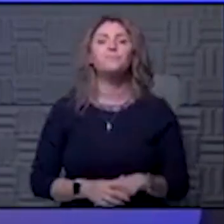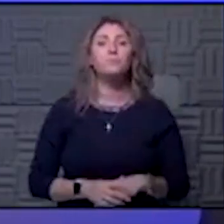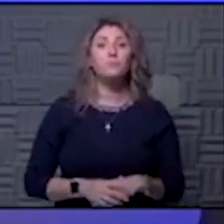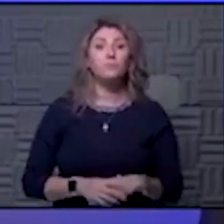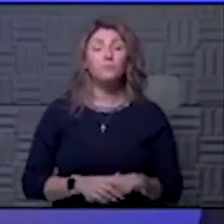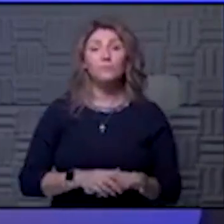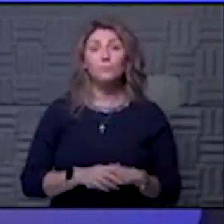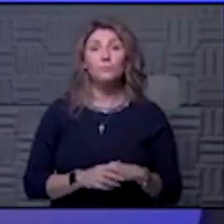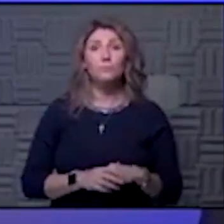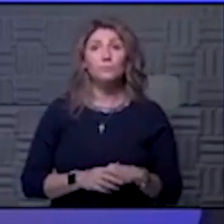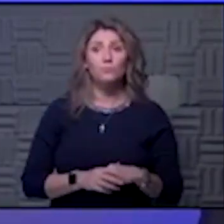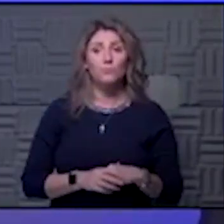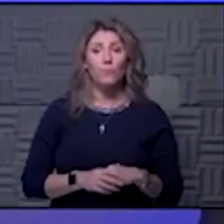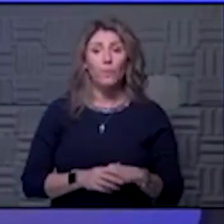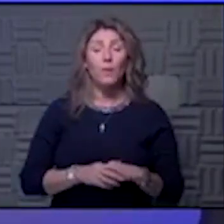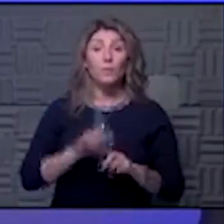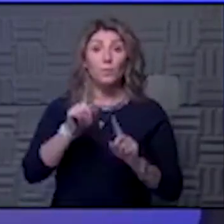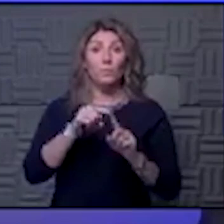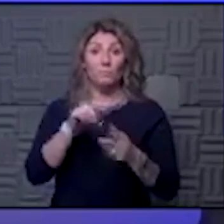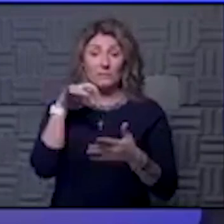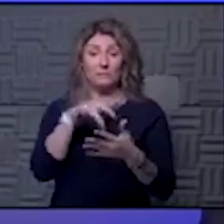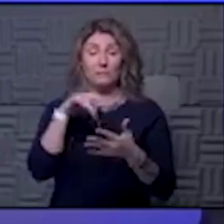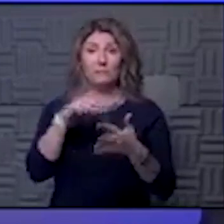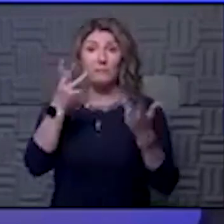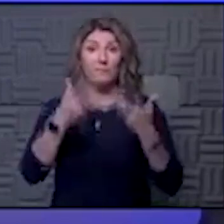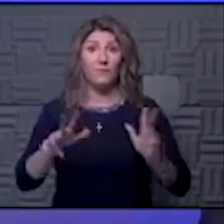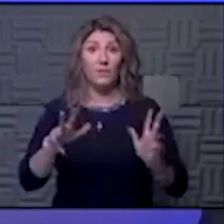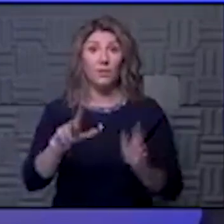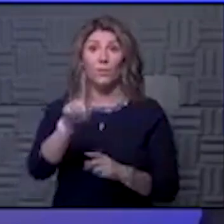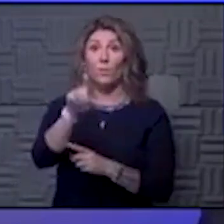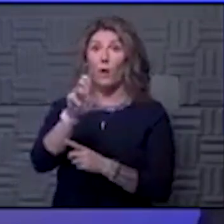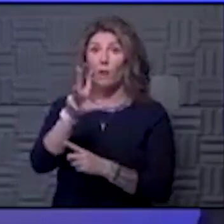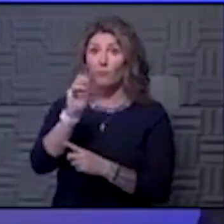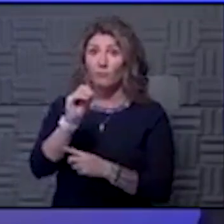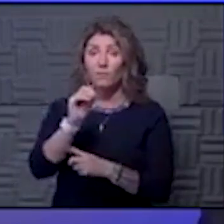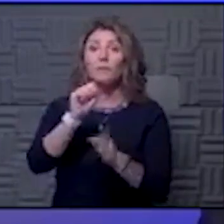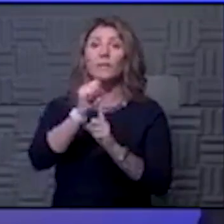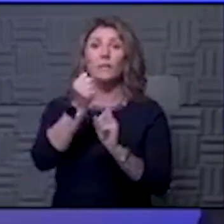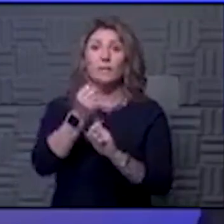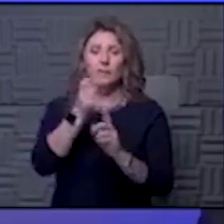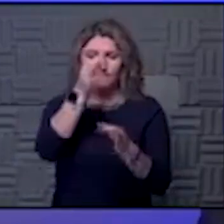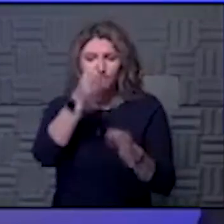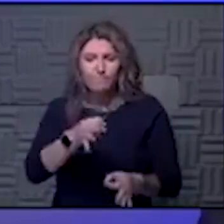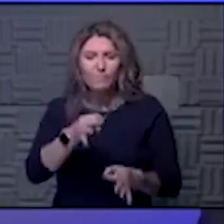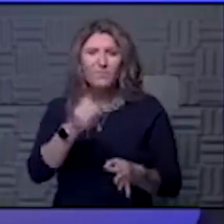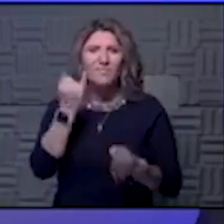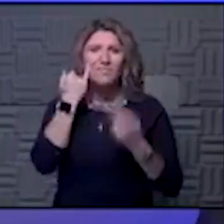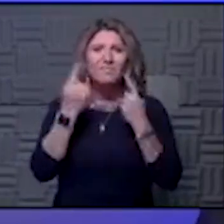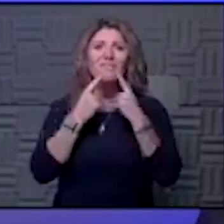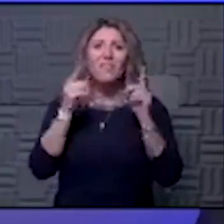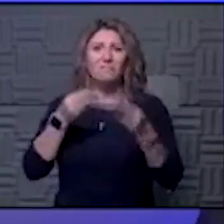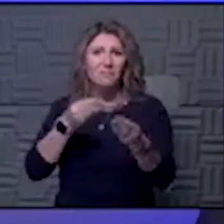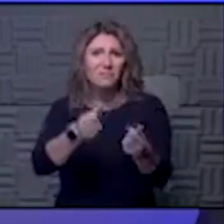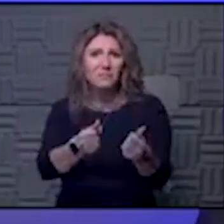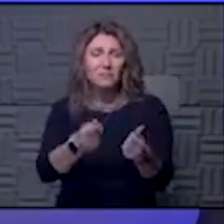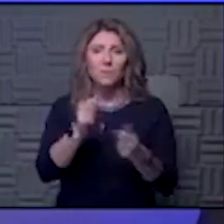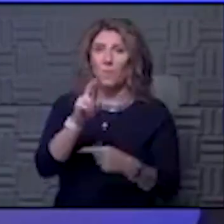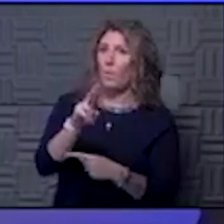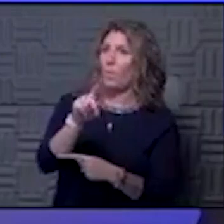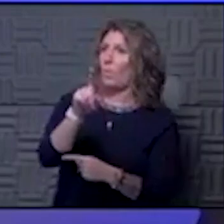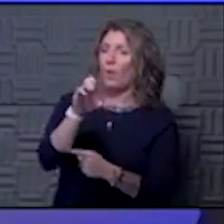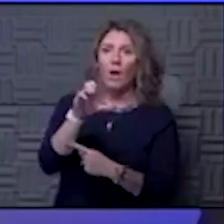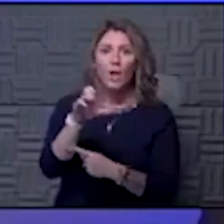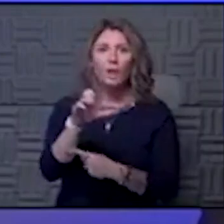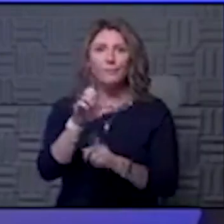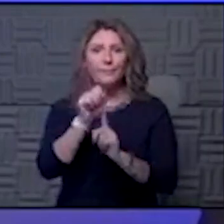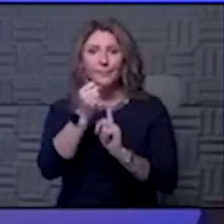studies are completed with 150 cases to determine efficacy or even 100 cases when they will do